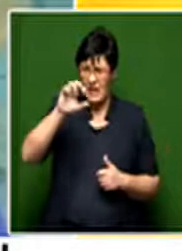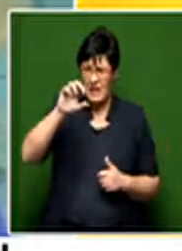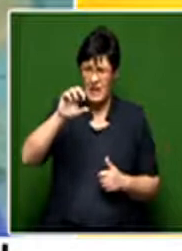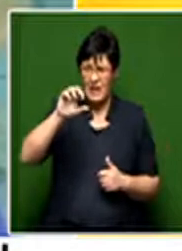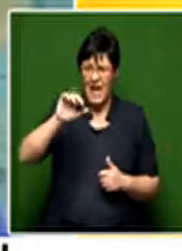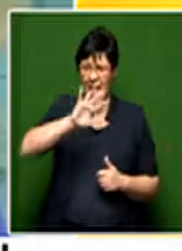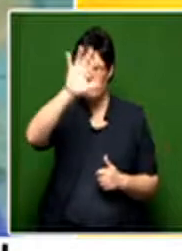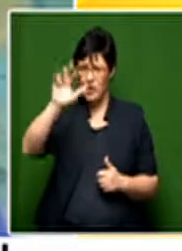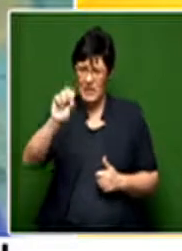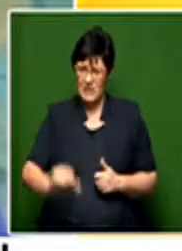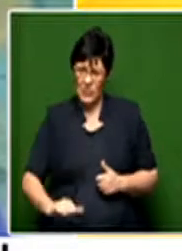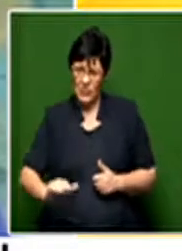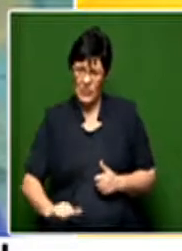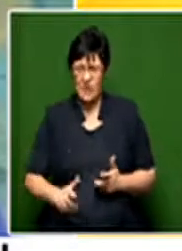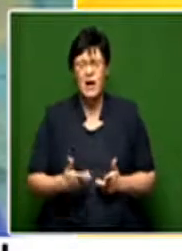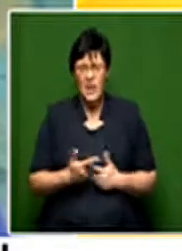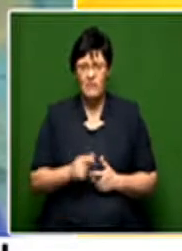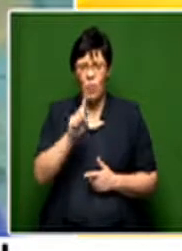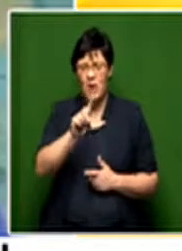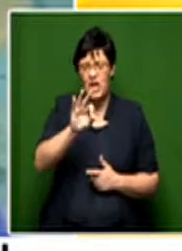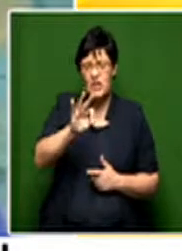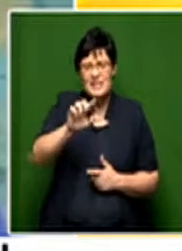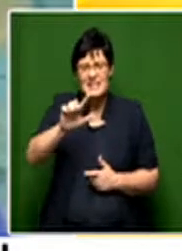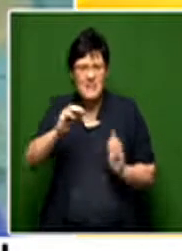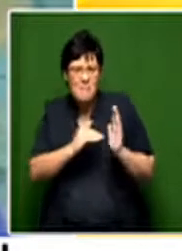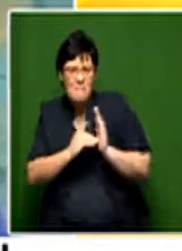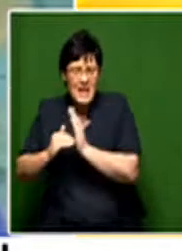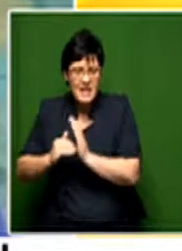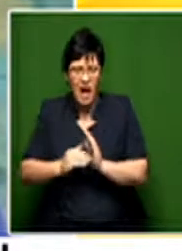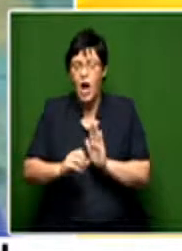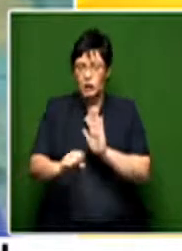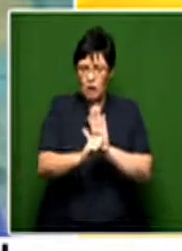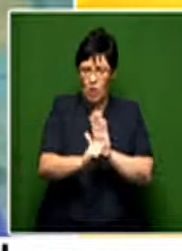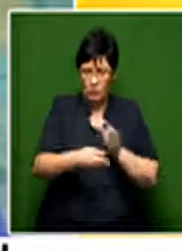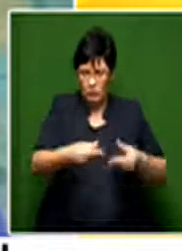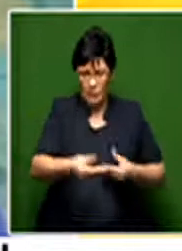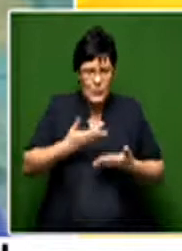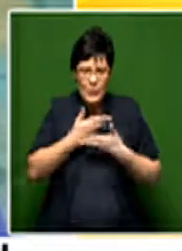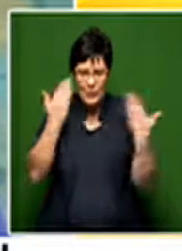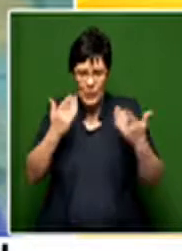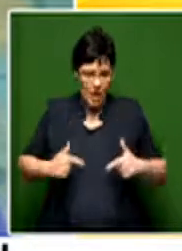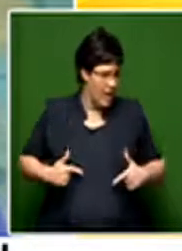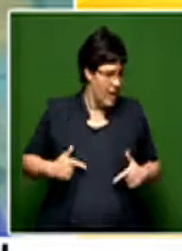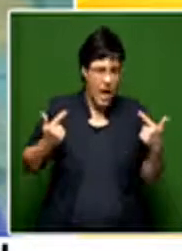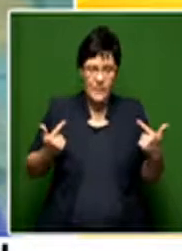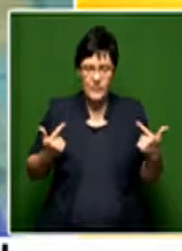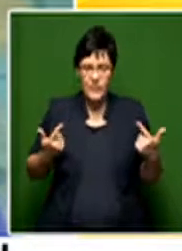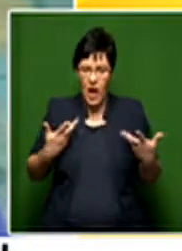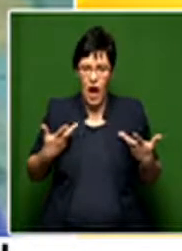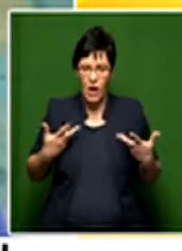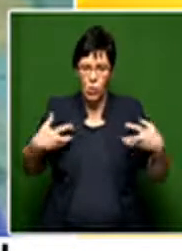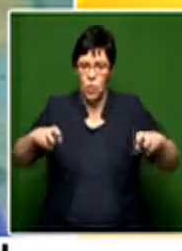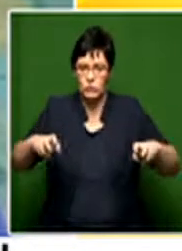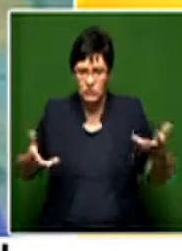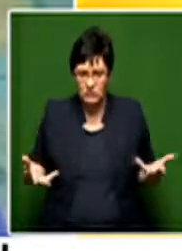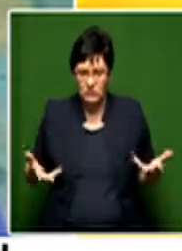mean, we're talking 137 million people who are undocumented and are basically living life as a ghost,